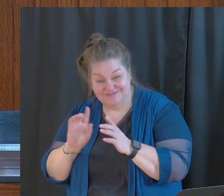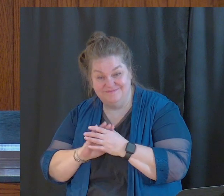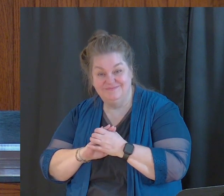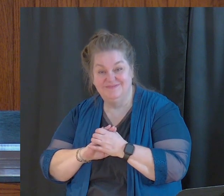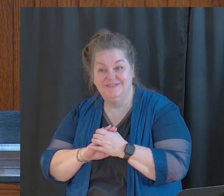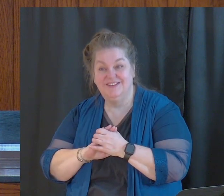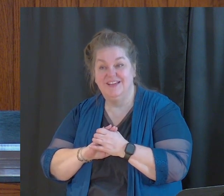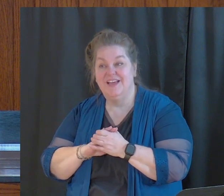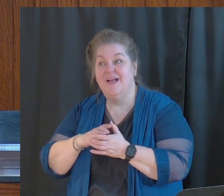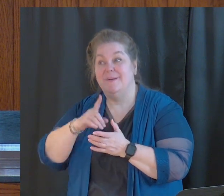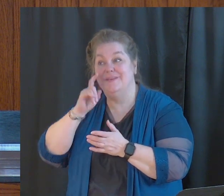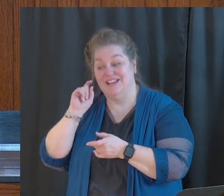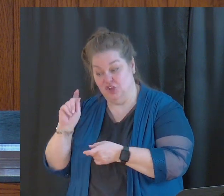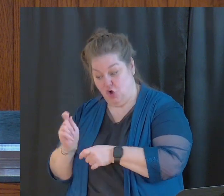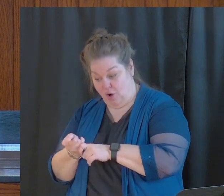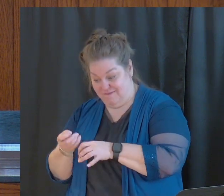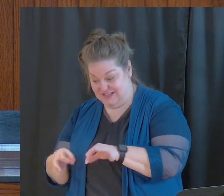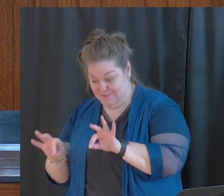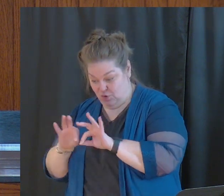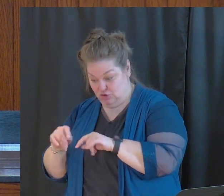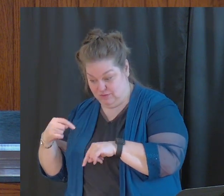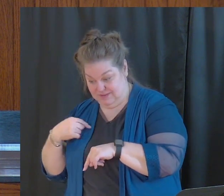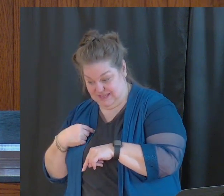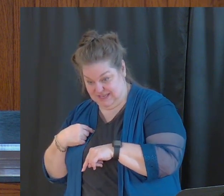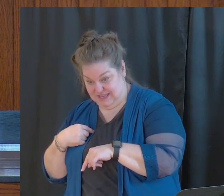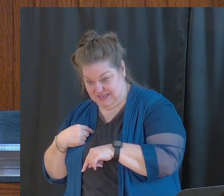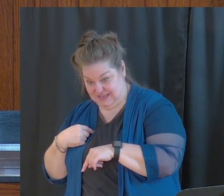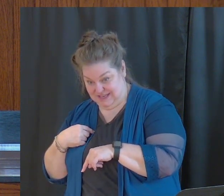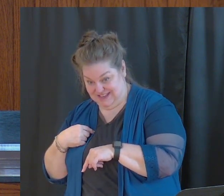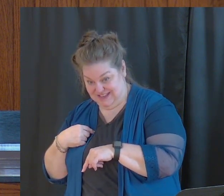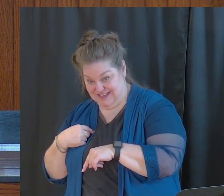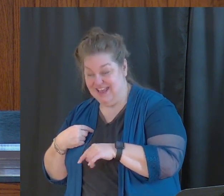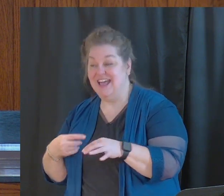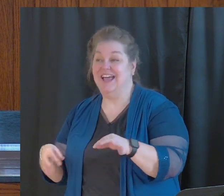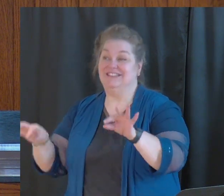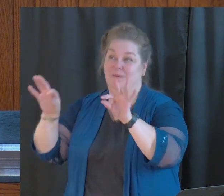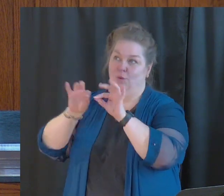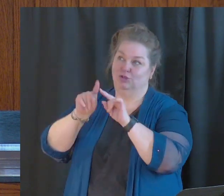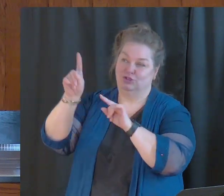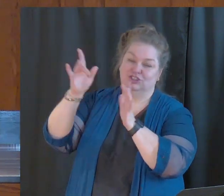it's because golf is important to me, it's important to Jesus.